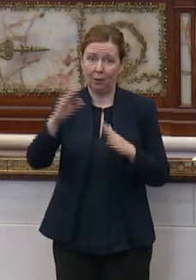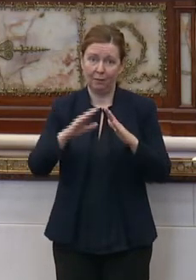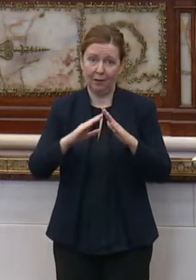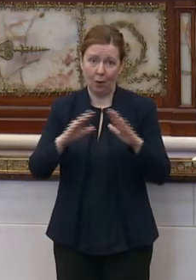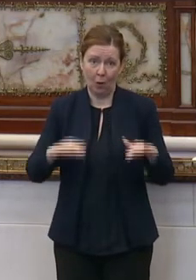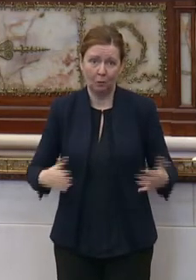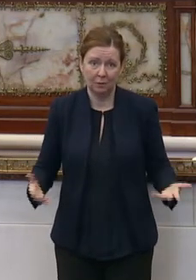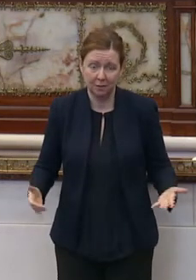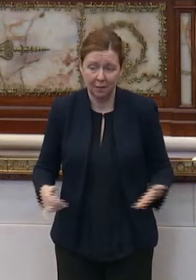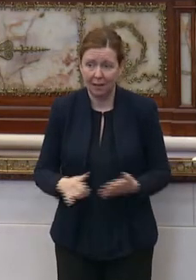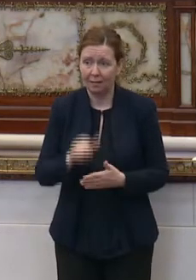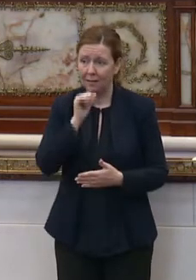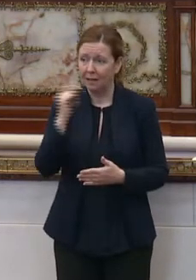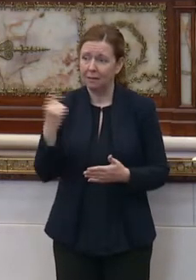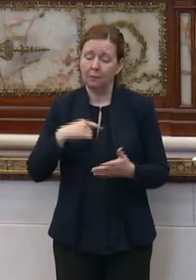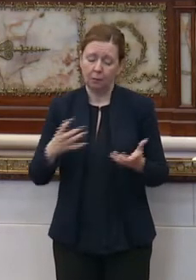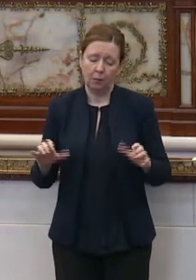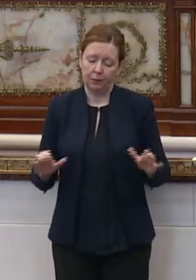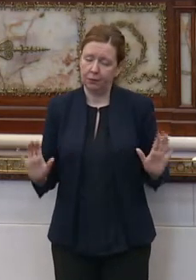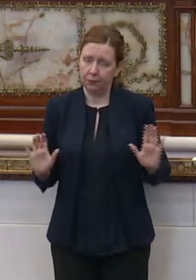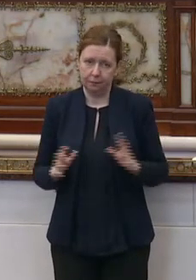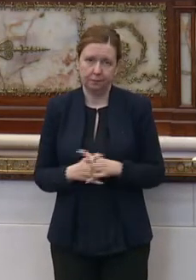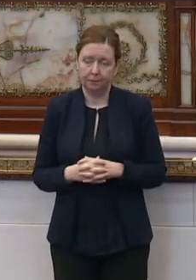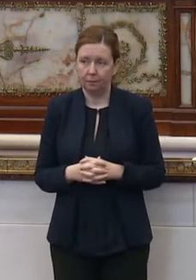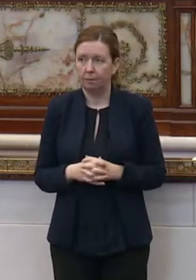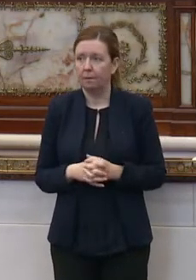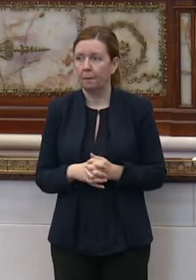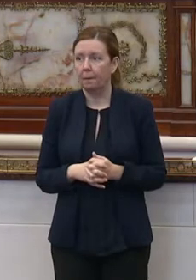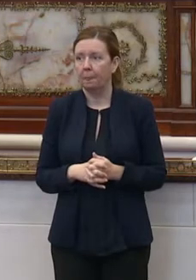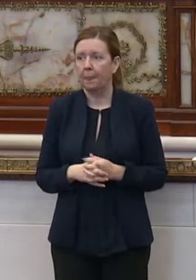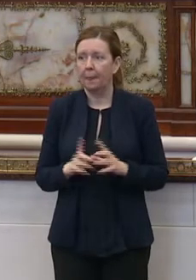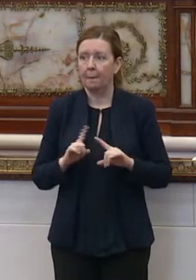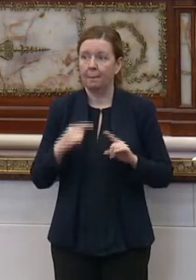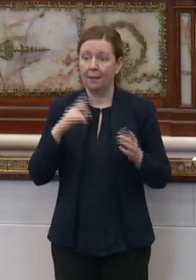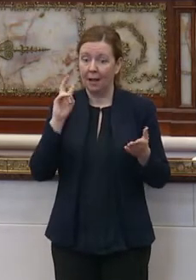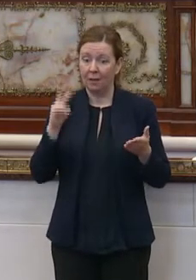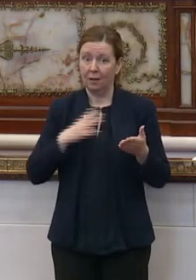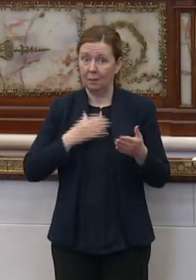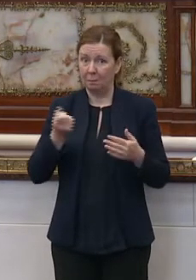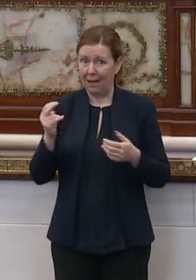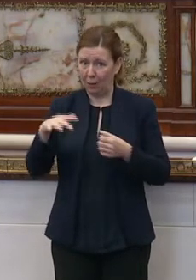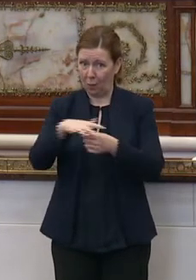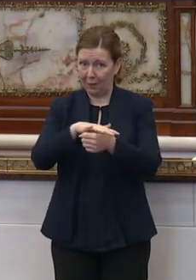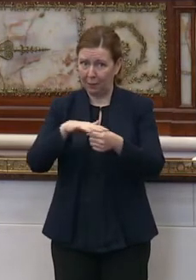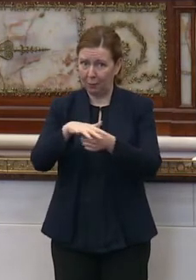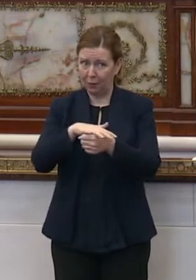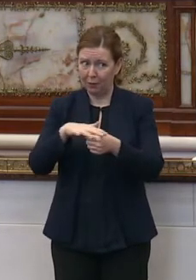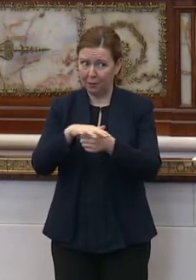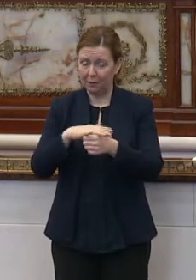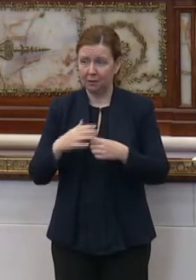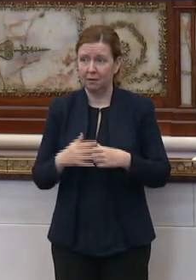And that's not something we want to do. But I look at my own neighborhood where